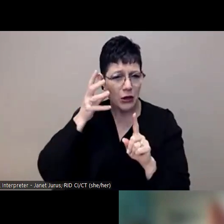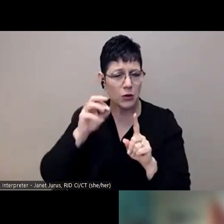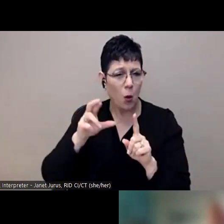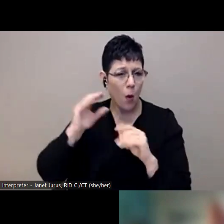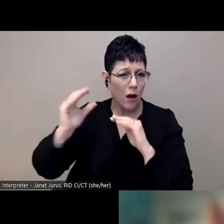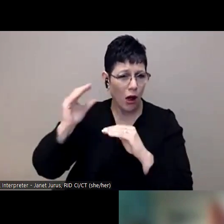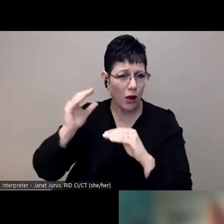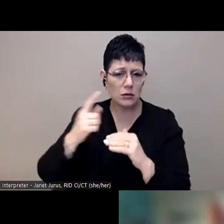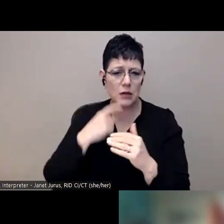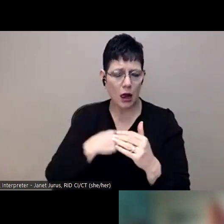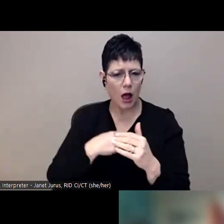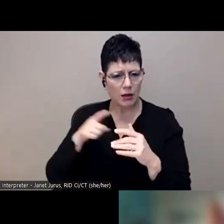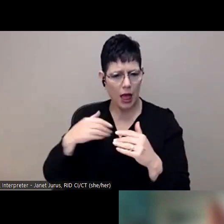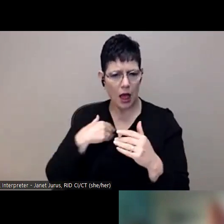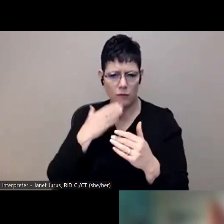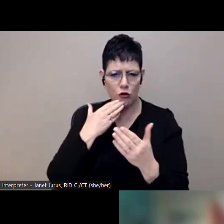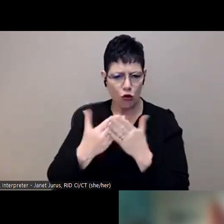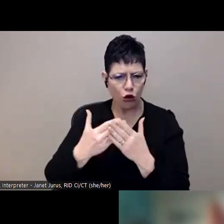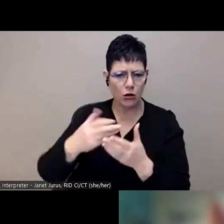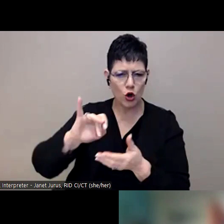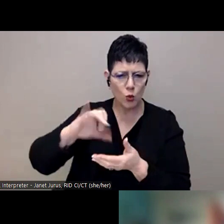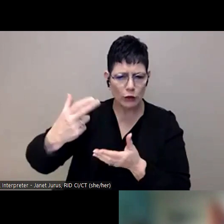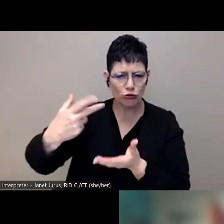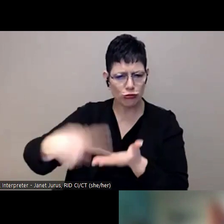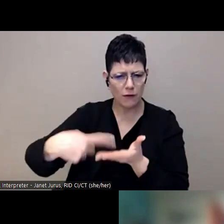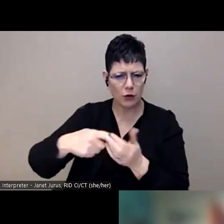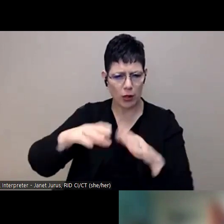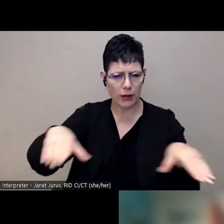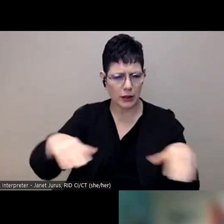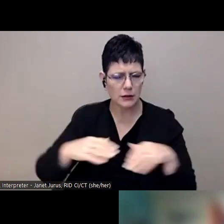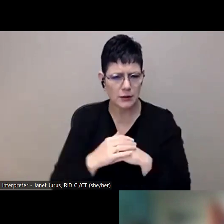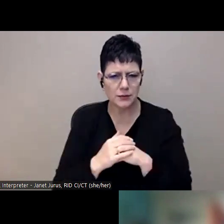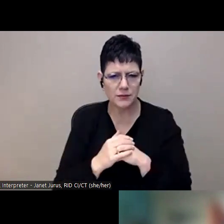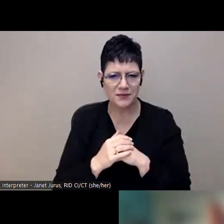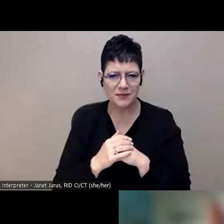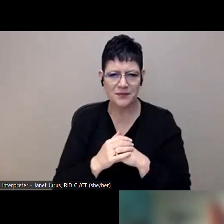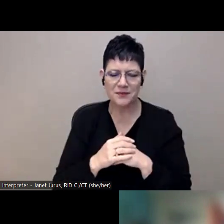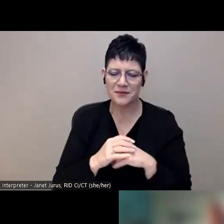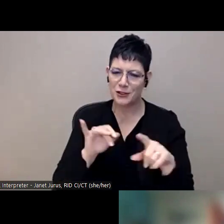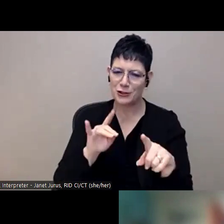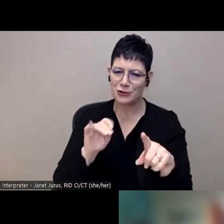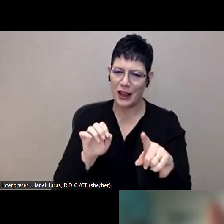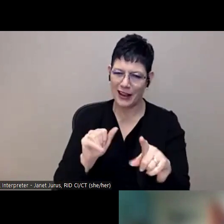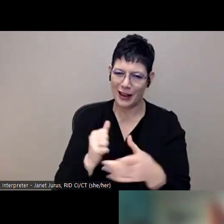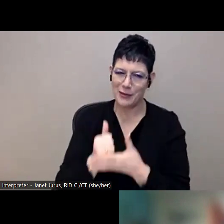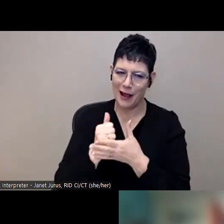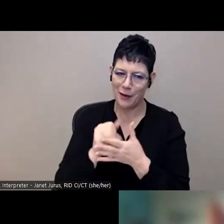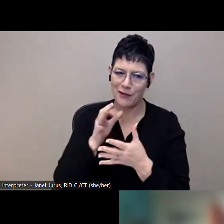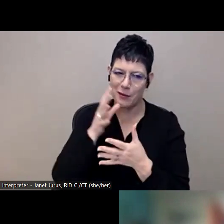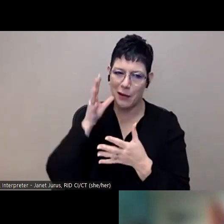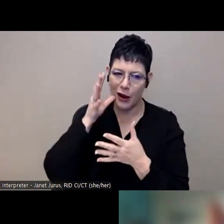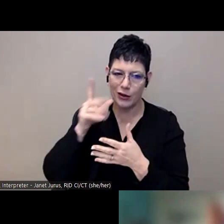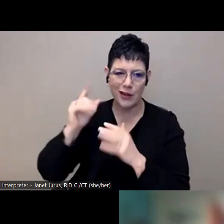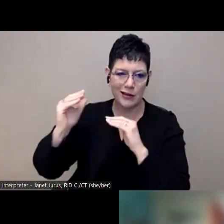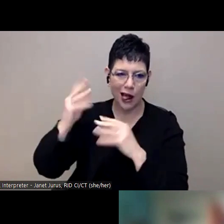whatever the topic was that day. Yeah. That can be so helpful is having the parents on board